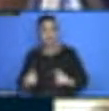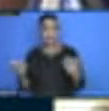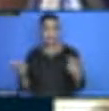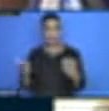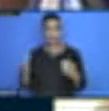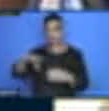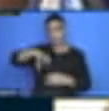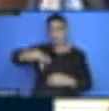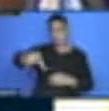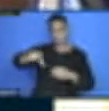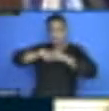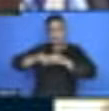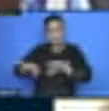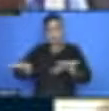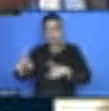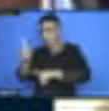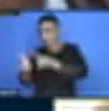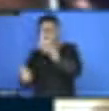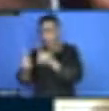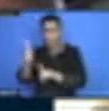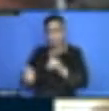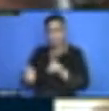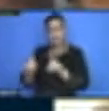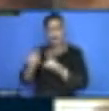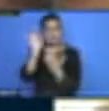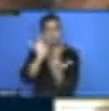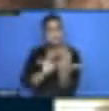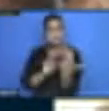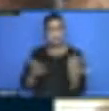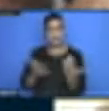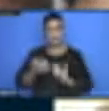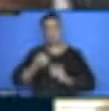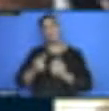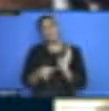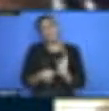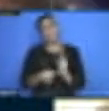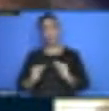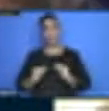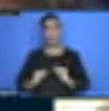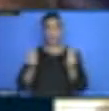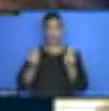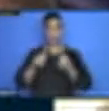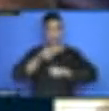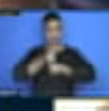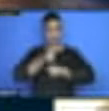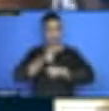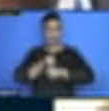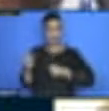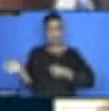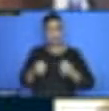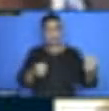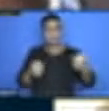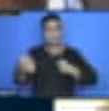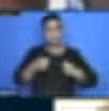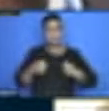of the young people. And the question that I wanted to pose, it's who effectue these exams? Because if